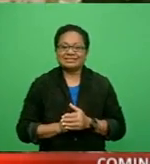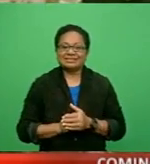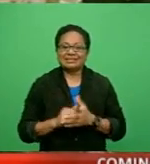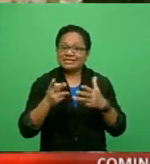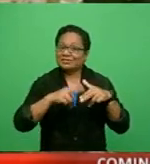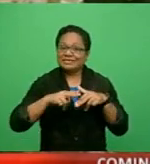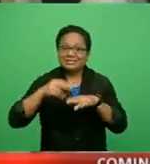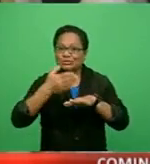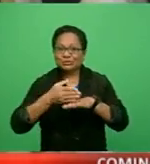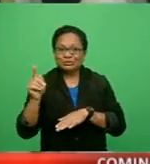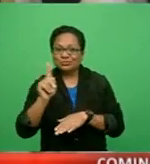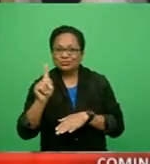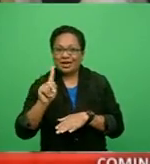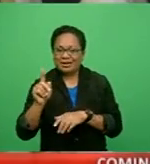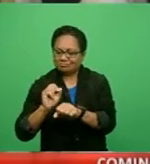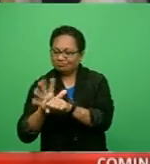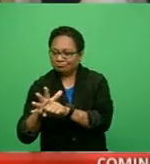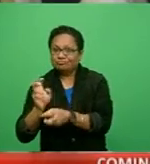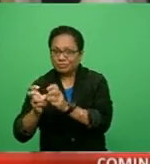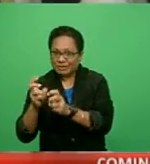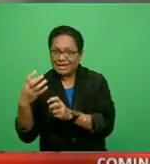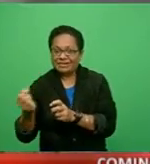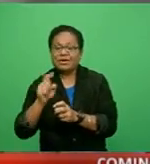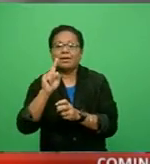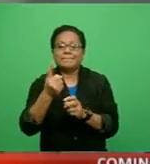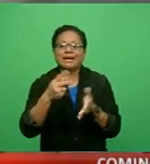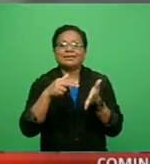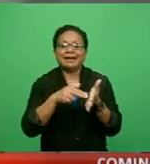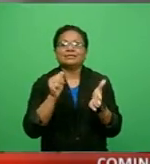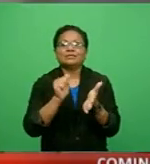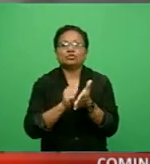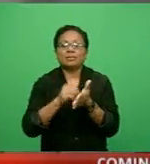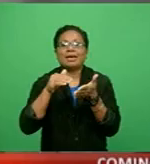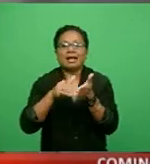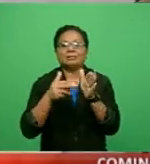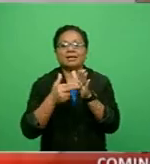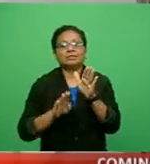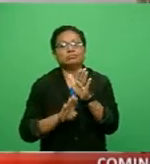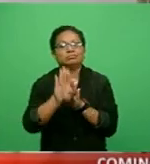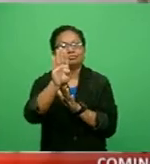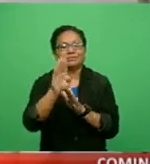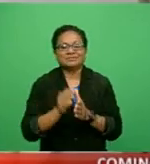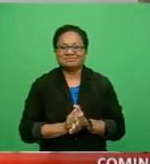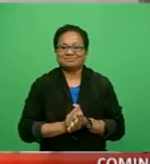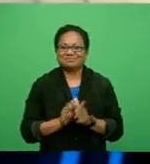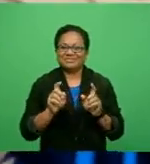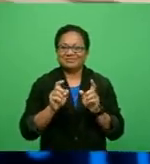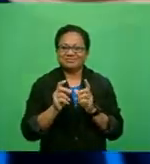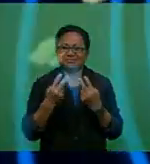And in growing Fiji, bridal shop boosts Nandi amidst COVID-19 crisis. Stay with us.